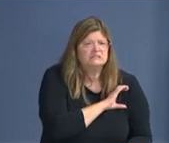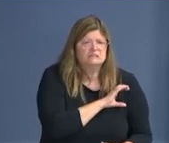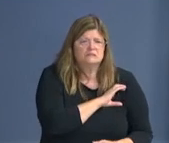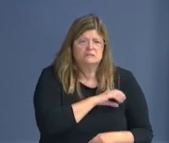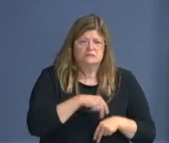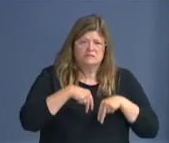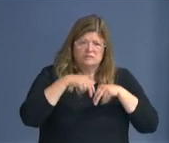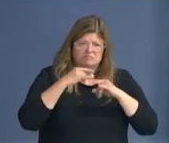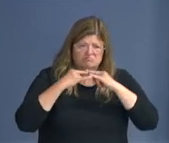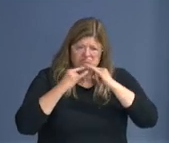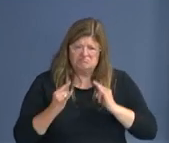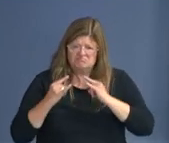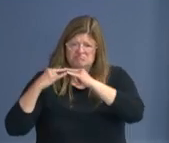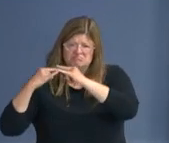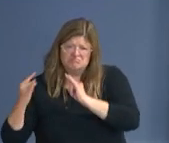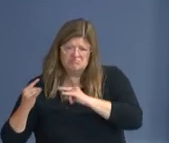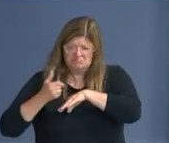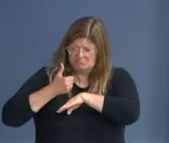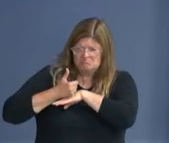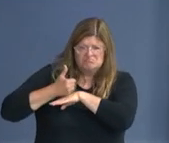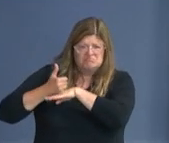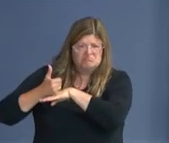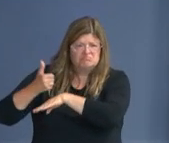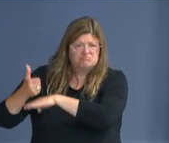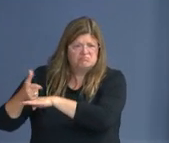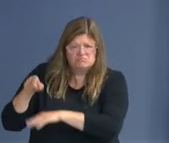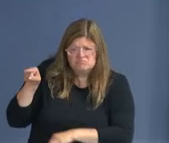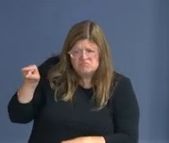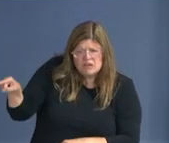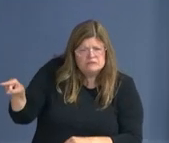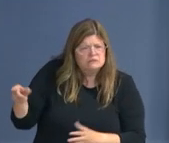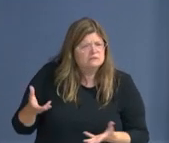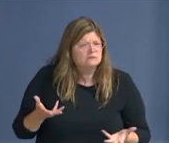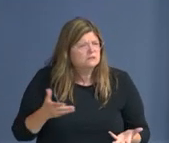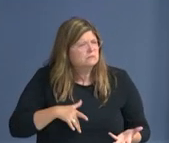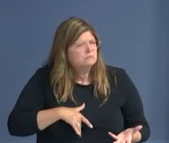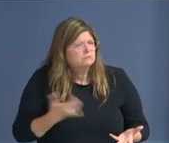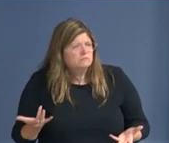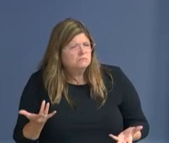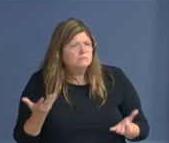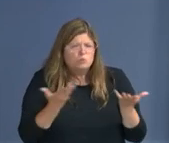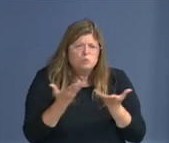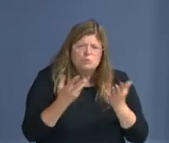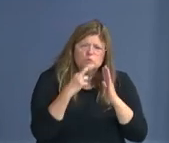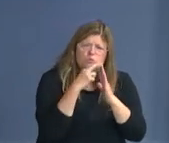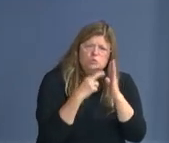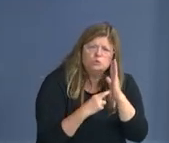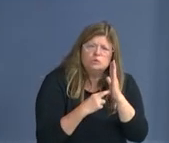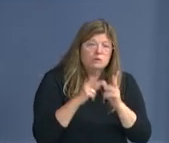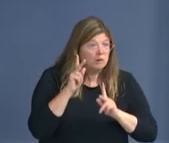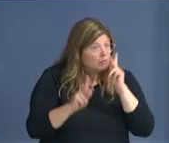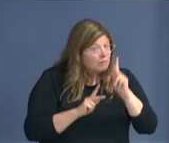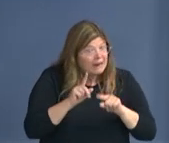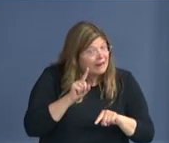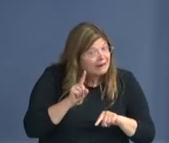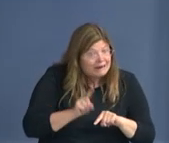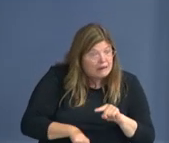this? what are the rules there? Is it a place you cannot put up a tent? You cannot stay?